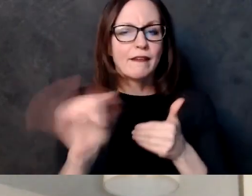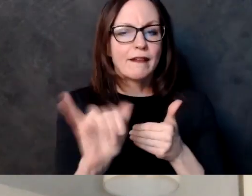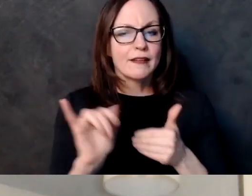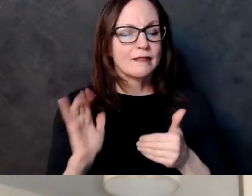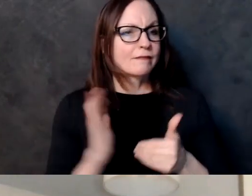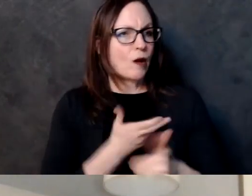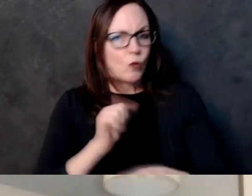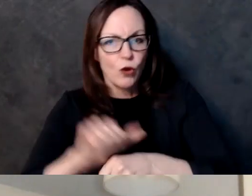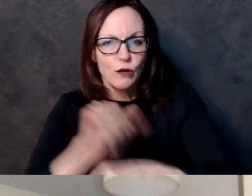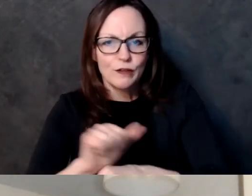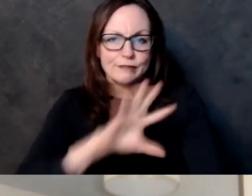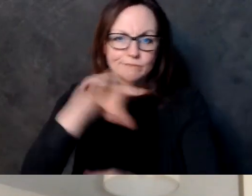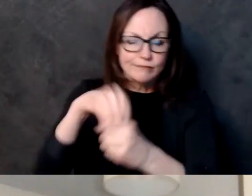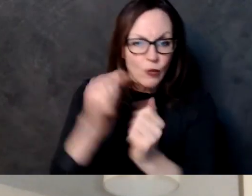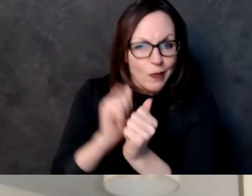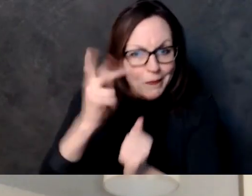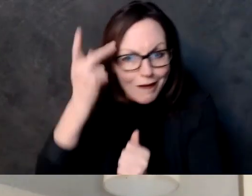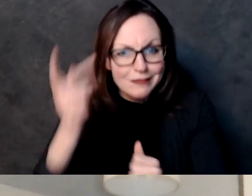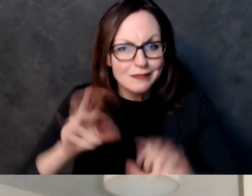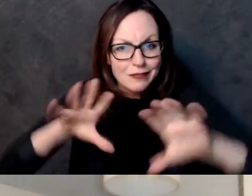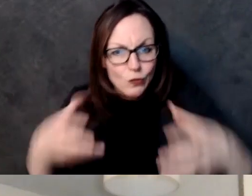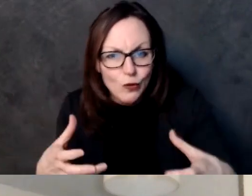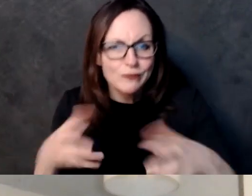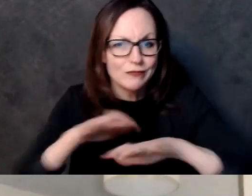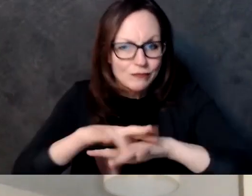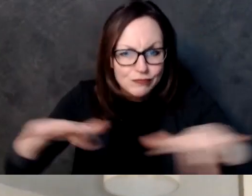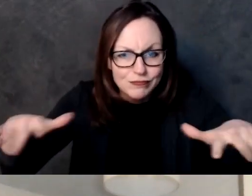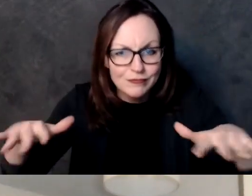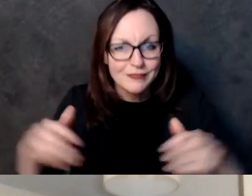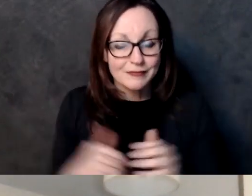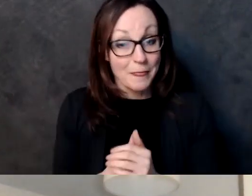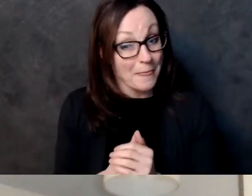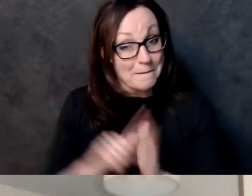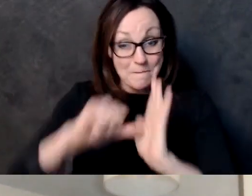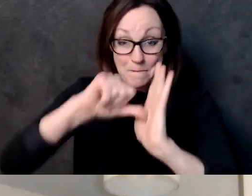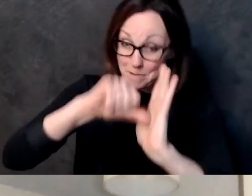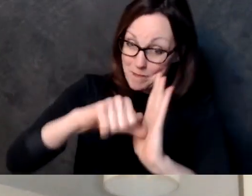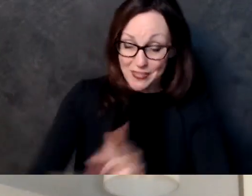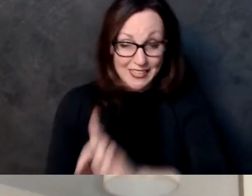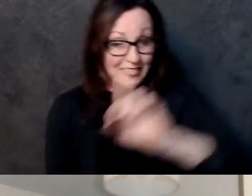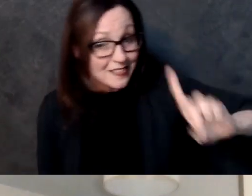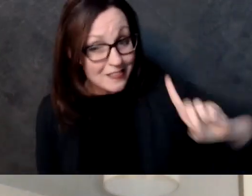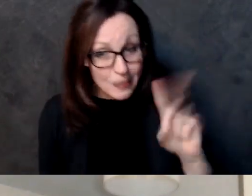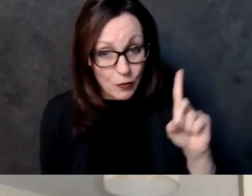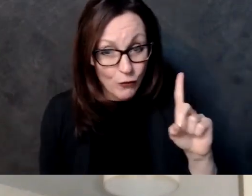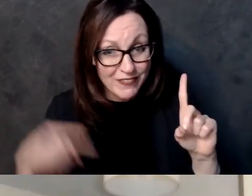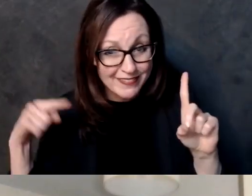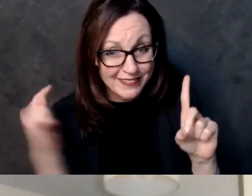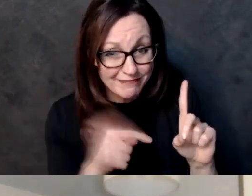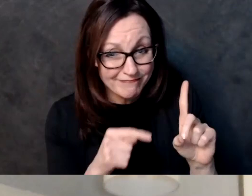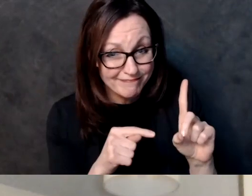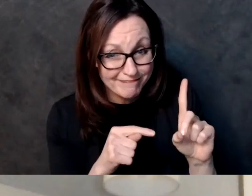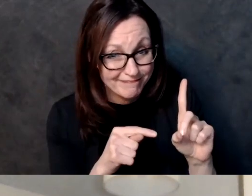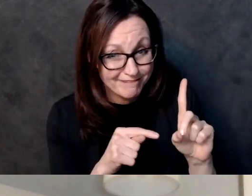in wisconsin as well as across the country shown to be one of the most secure elections of all time and um